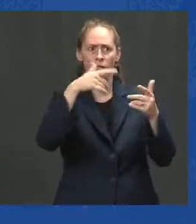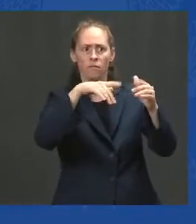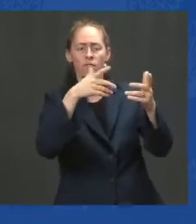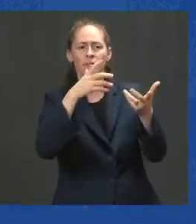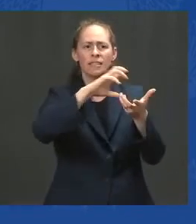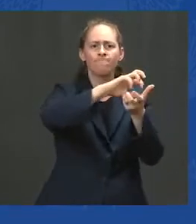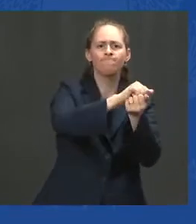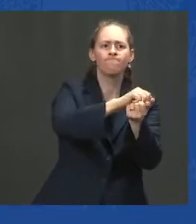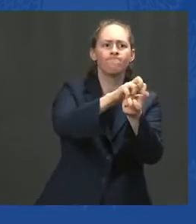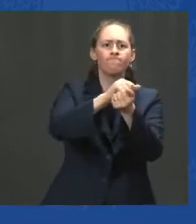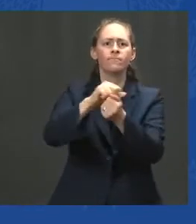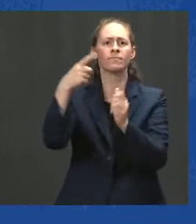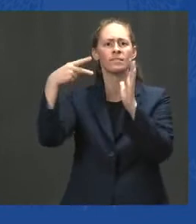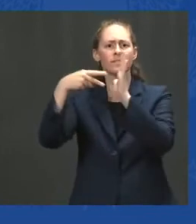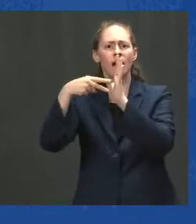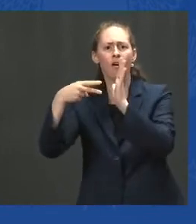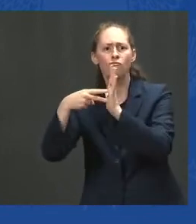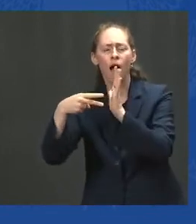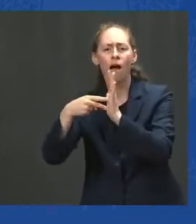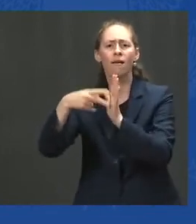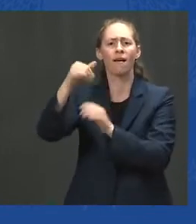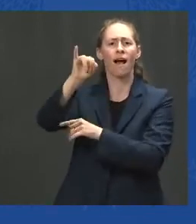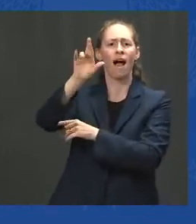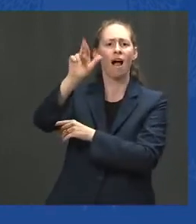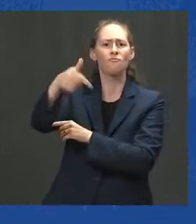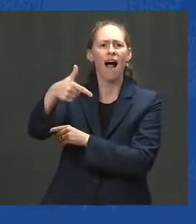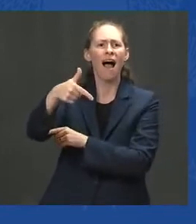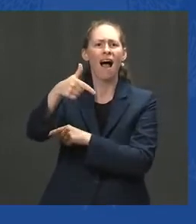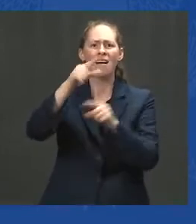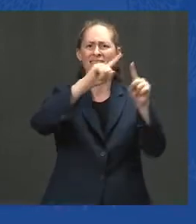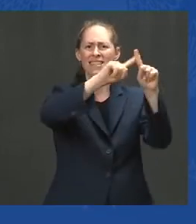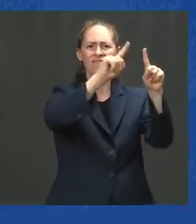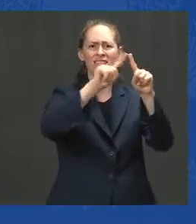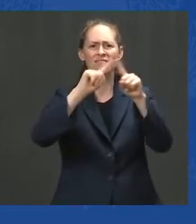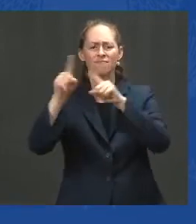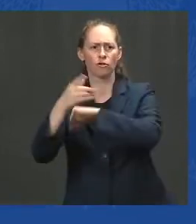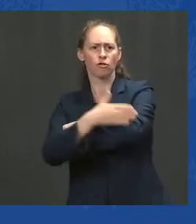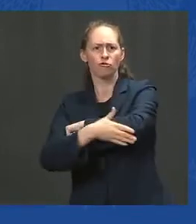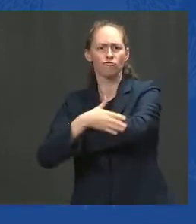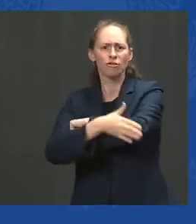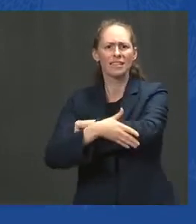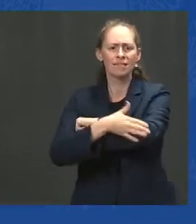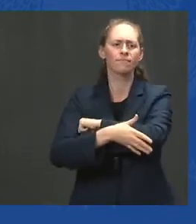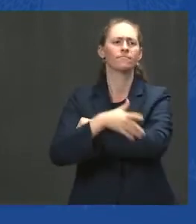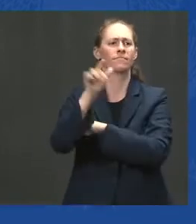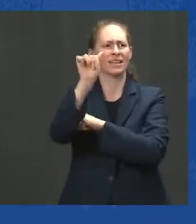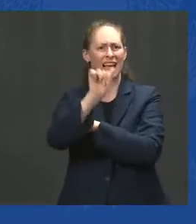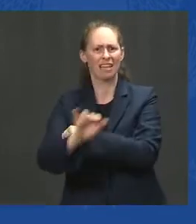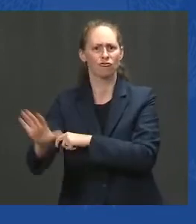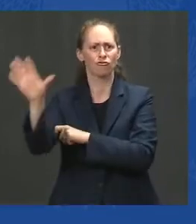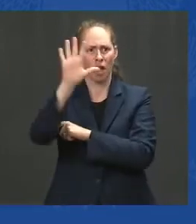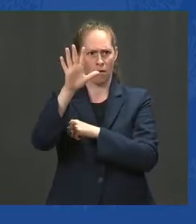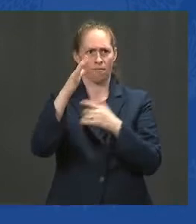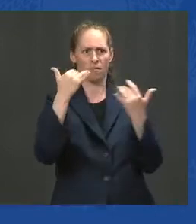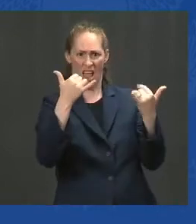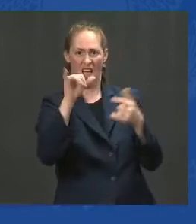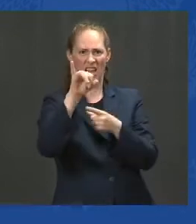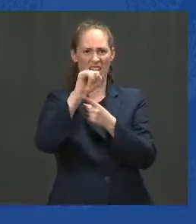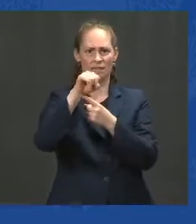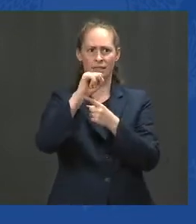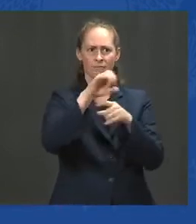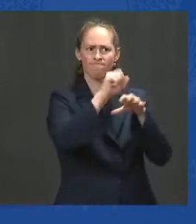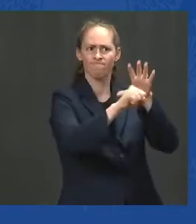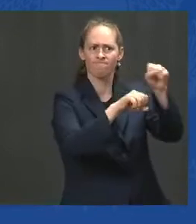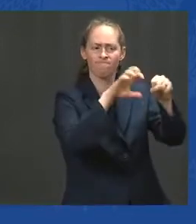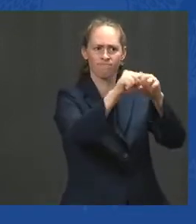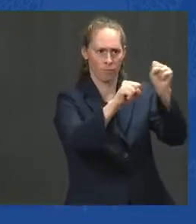establishing affiliates in multiple countries in Africa and Asia. These threats warrant our attention